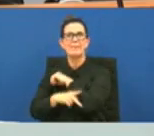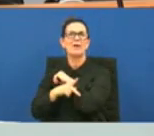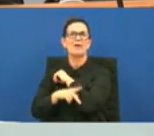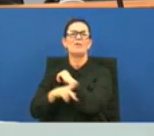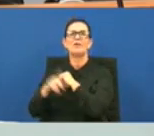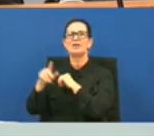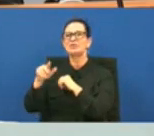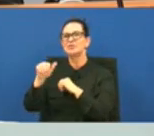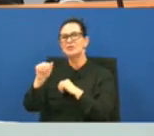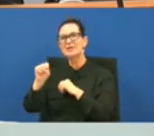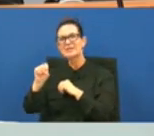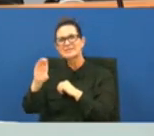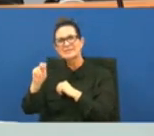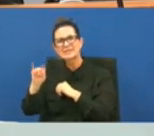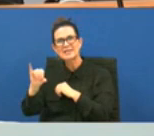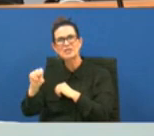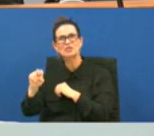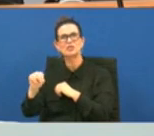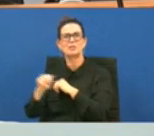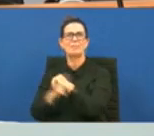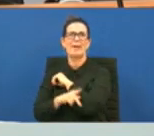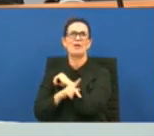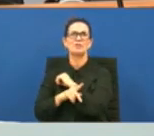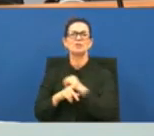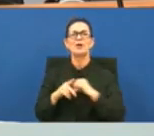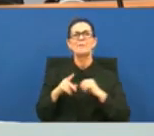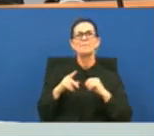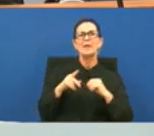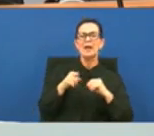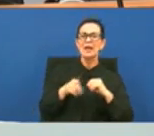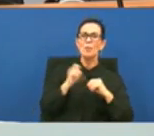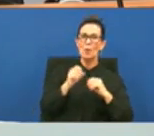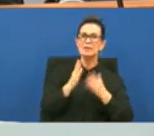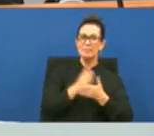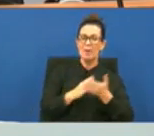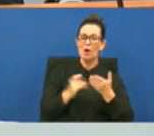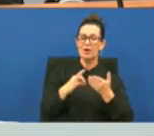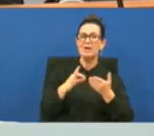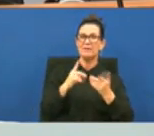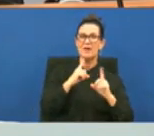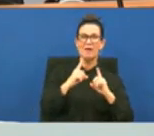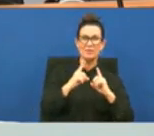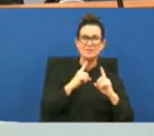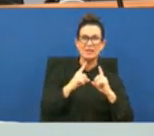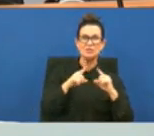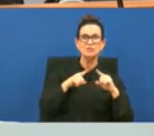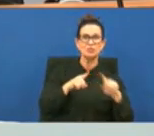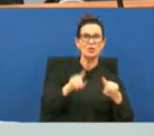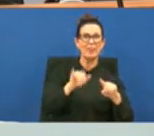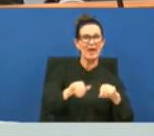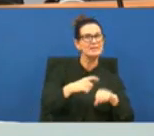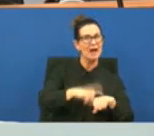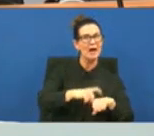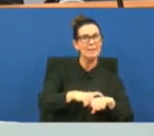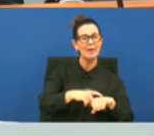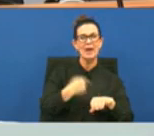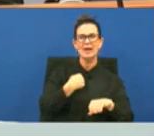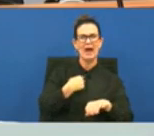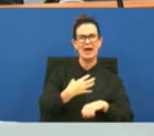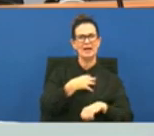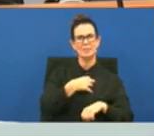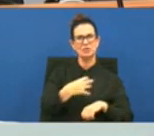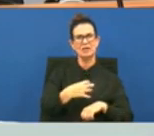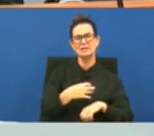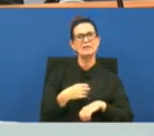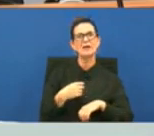but it was very much part of our conversation um during those times that i objected to the fact